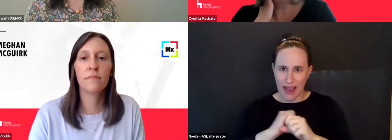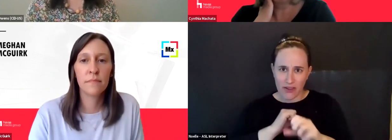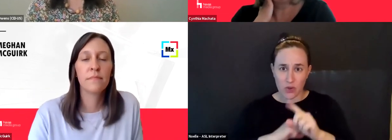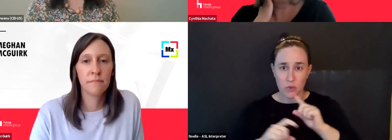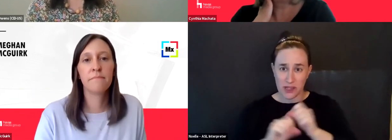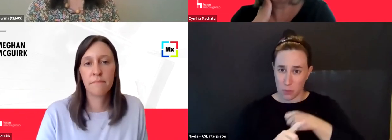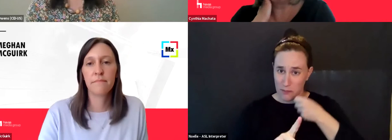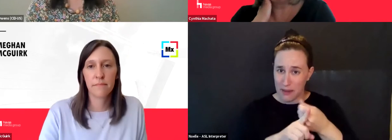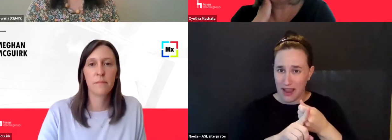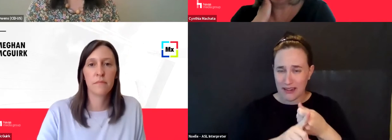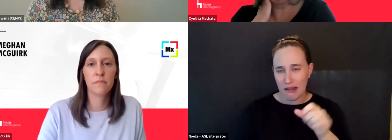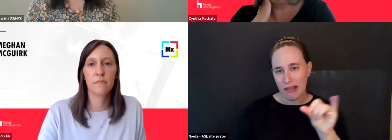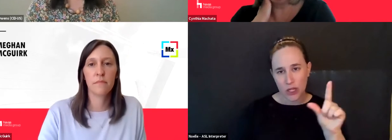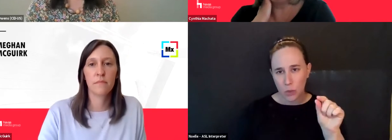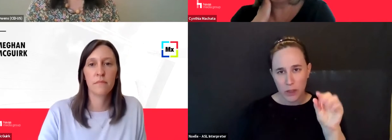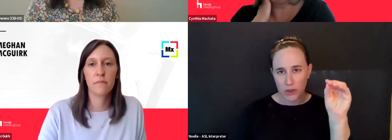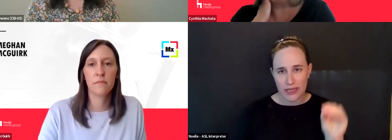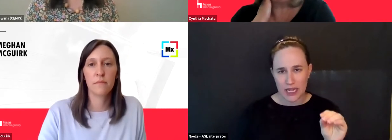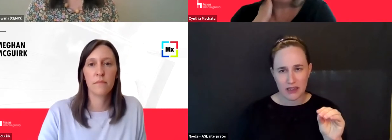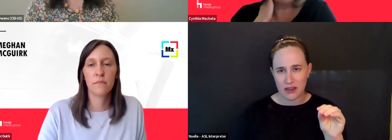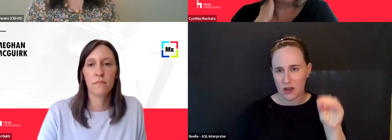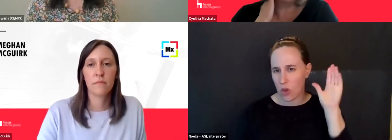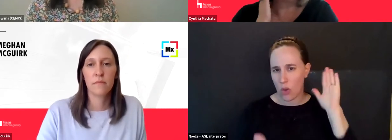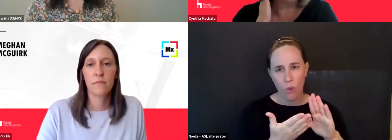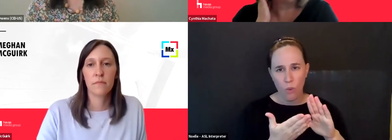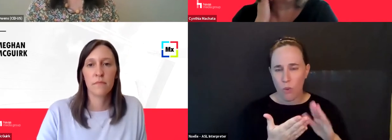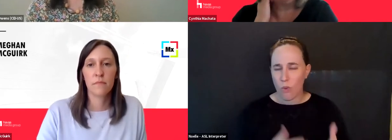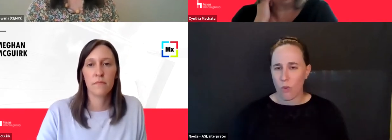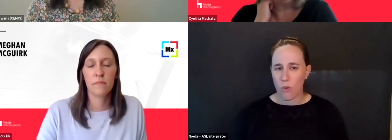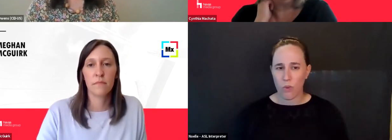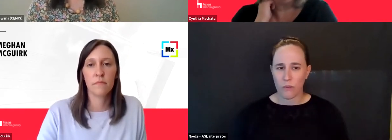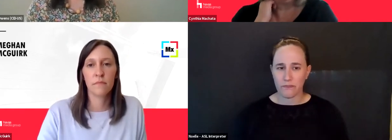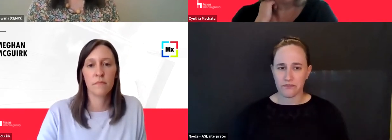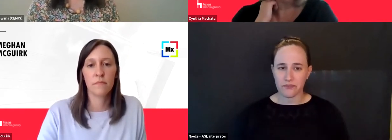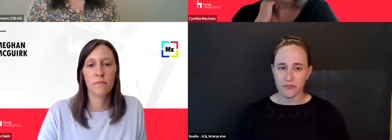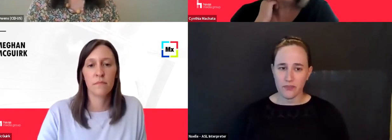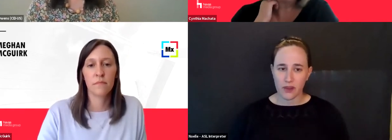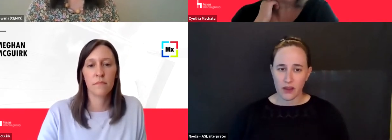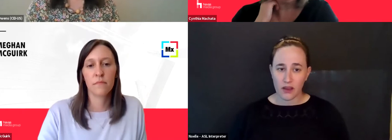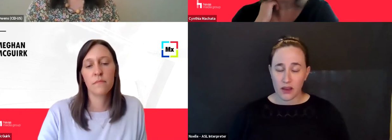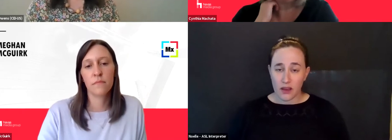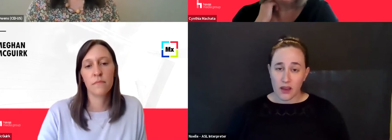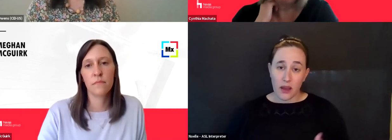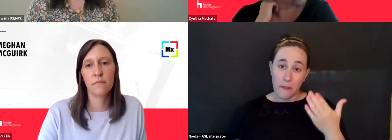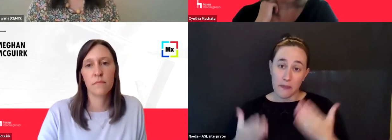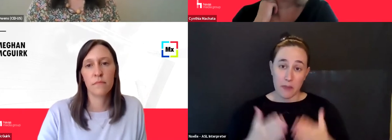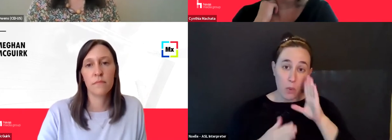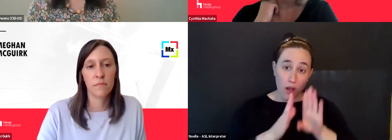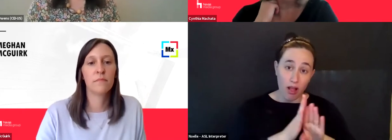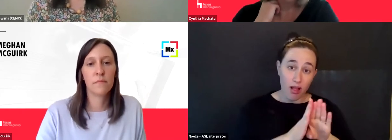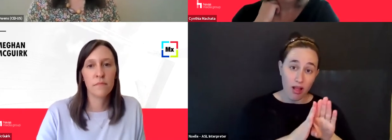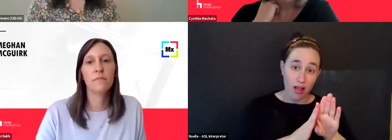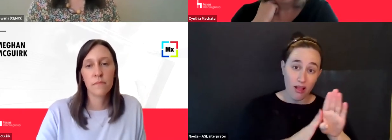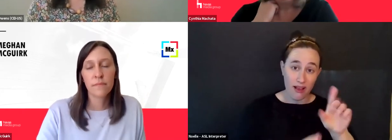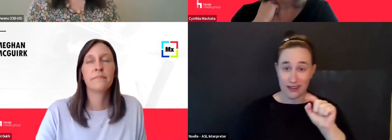So, you know, will that continue to increase as television declines? Maybe, but television is still a lot of